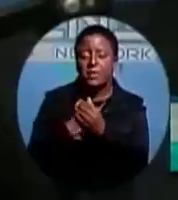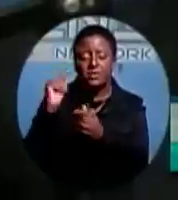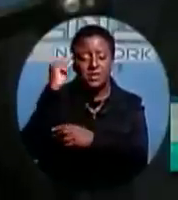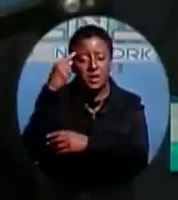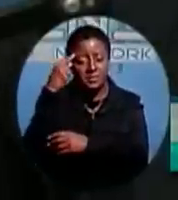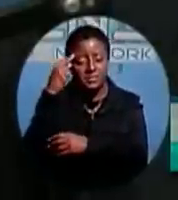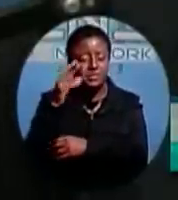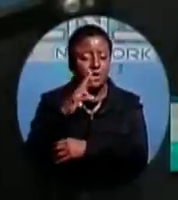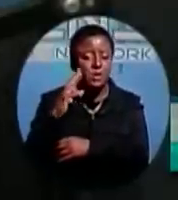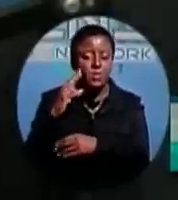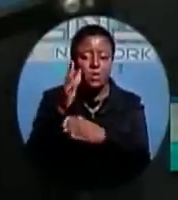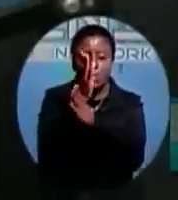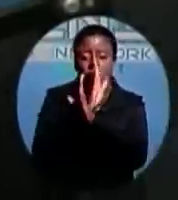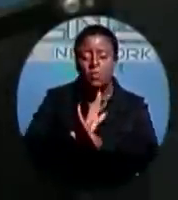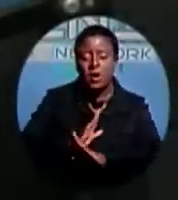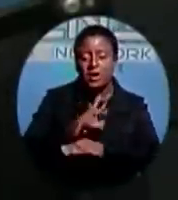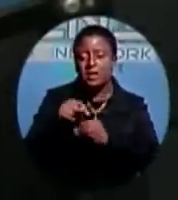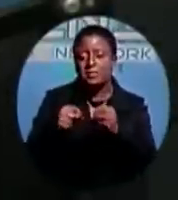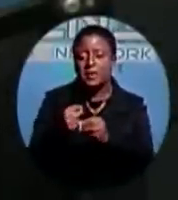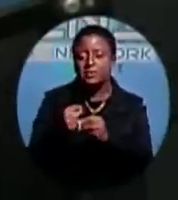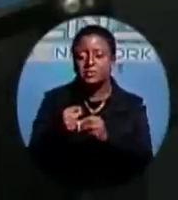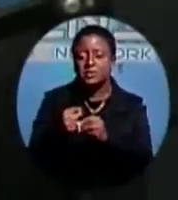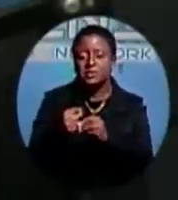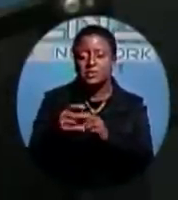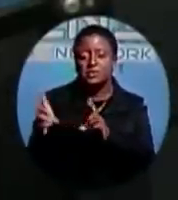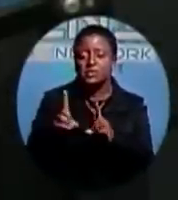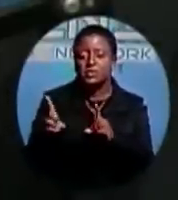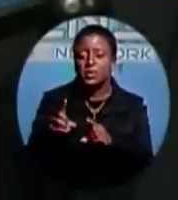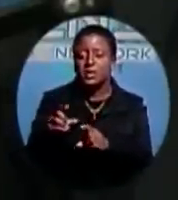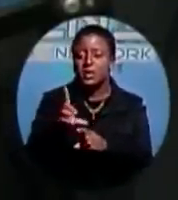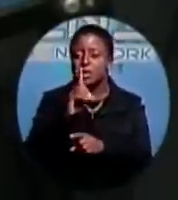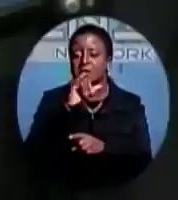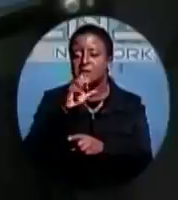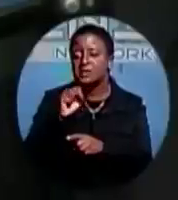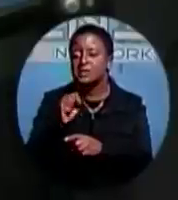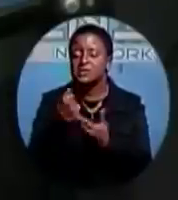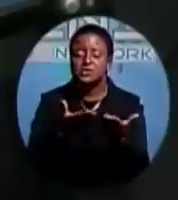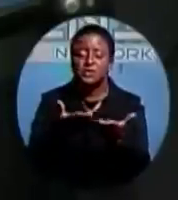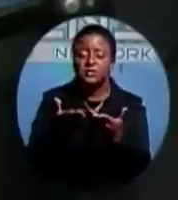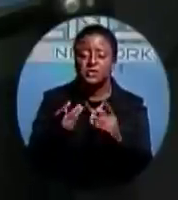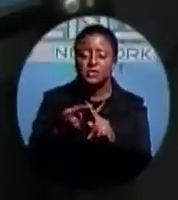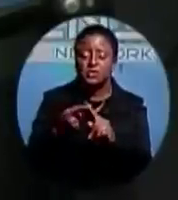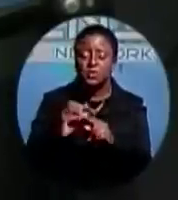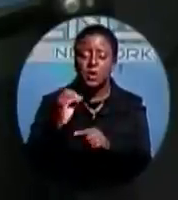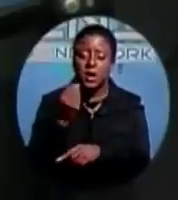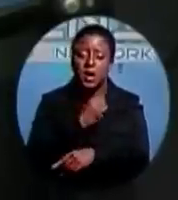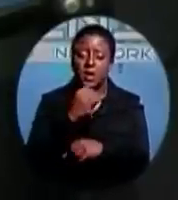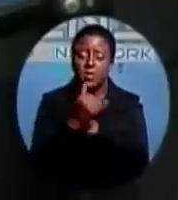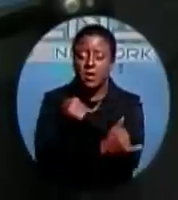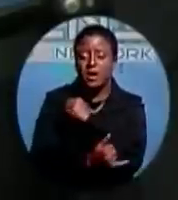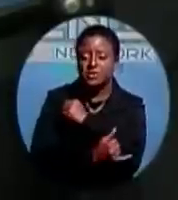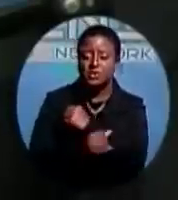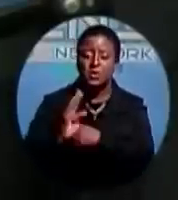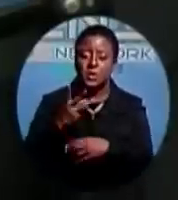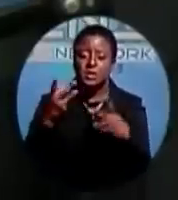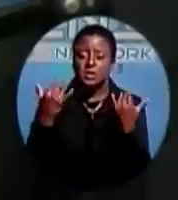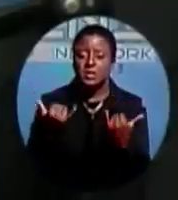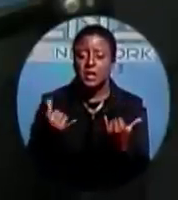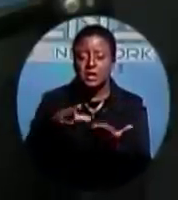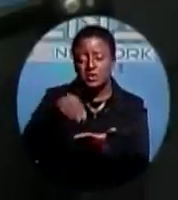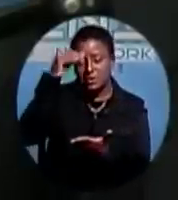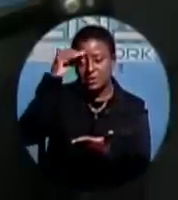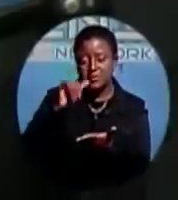they've been doing a disservice to our country. We've now found out that Mr. Perry Christie is